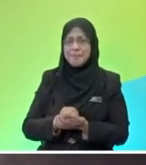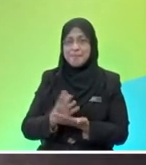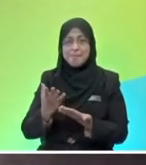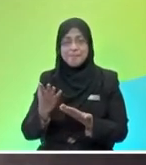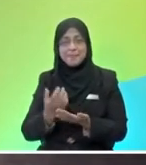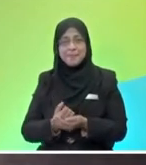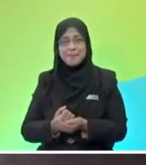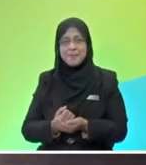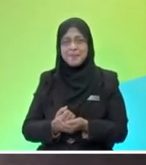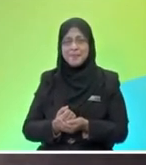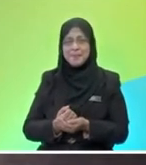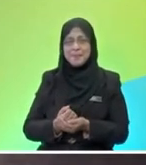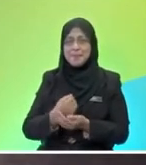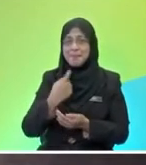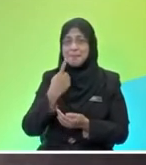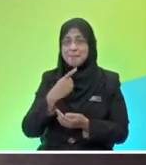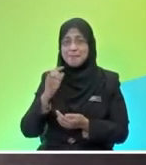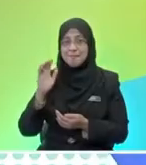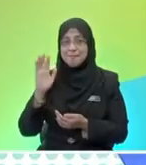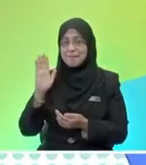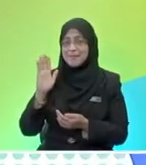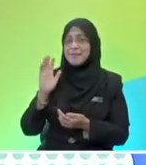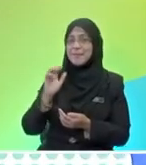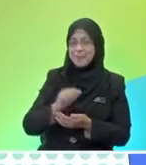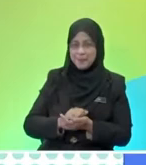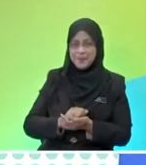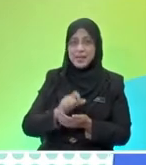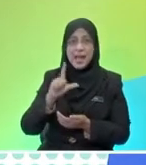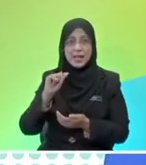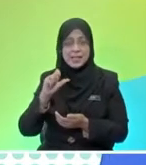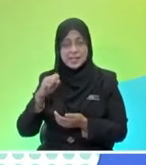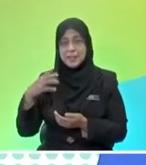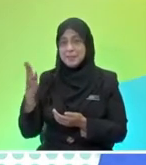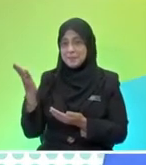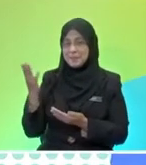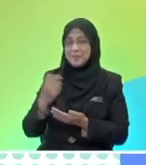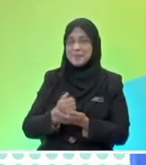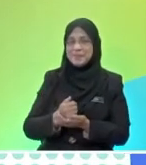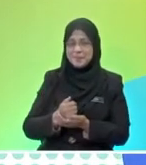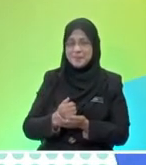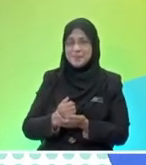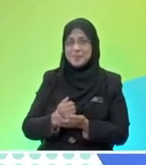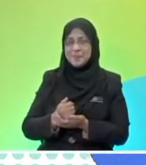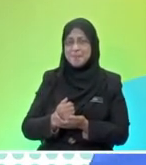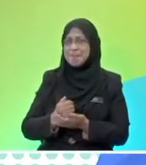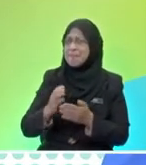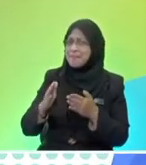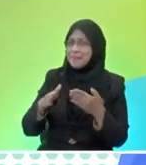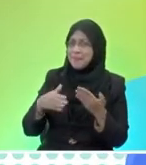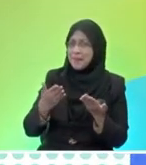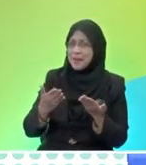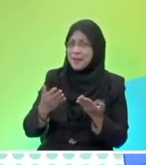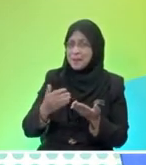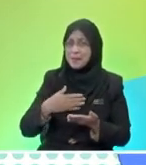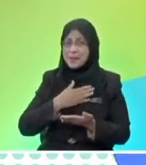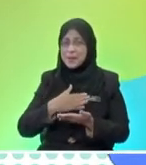us see who wants to answer this question okay we have alissa okay alissa could you